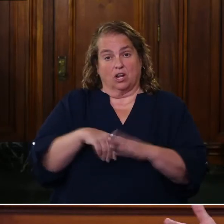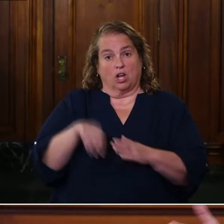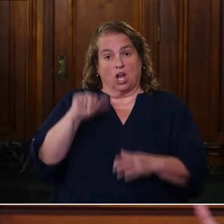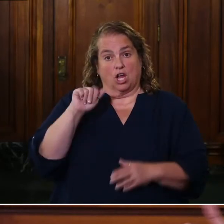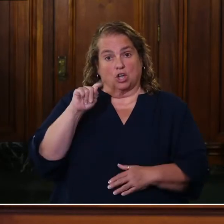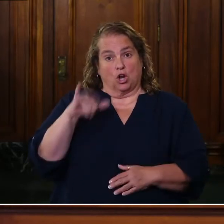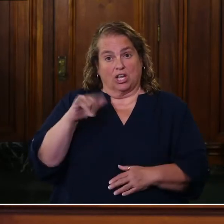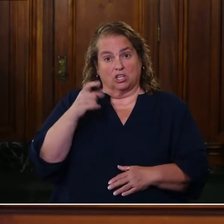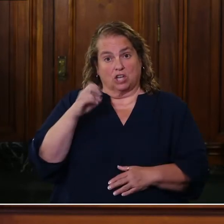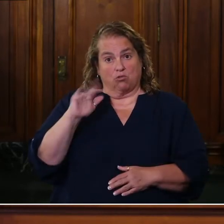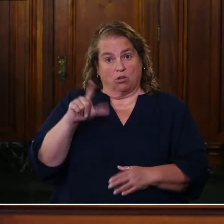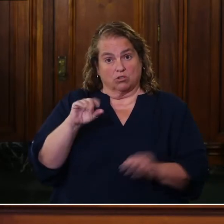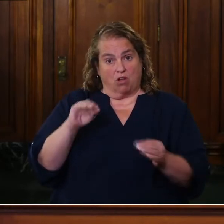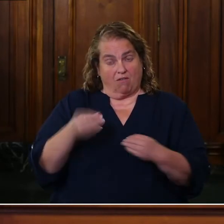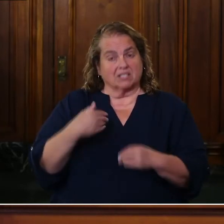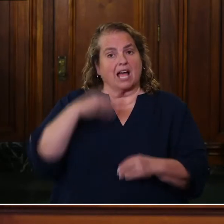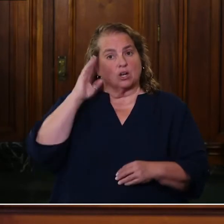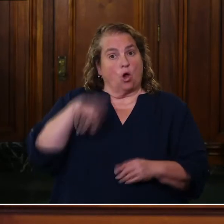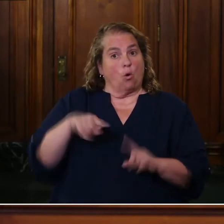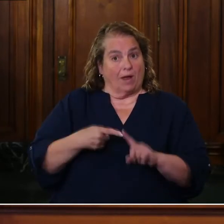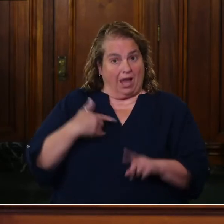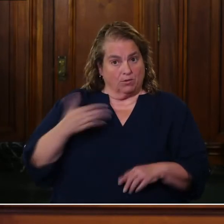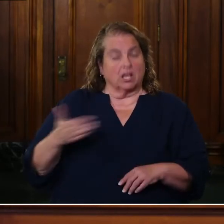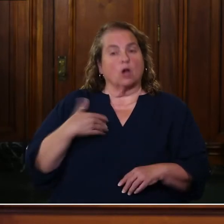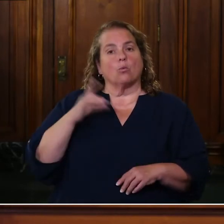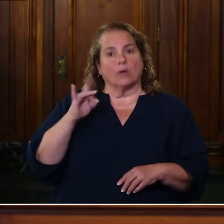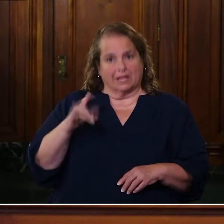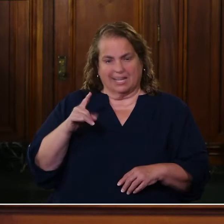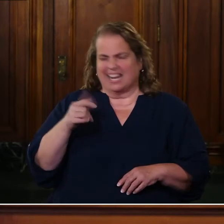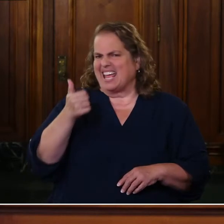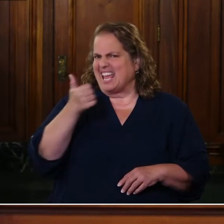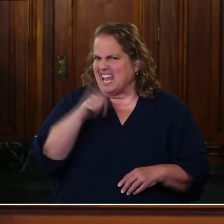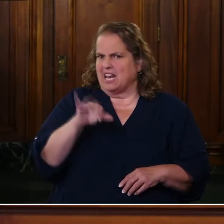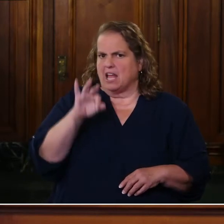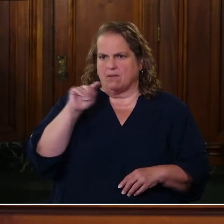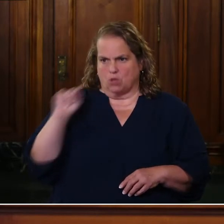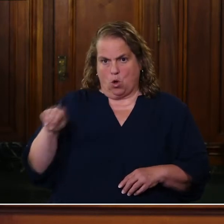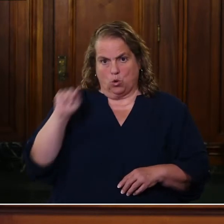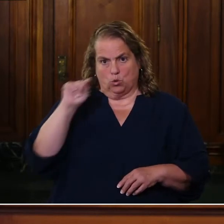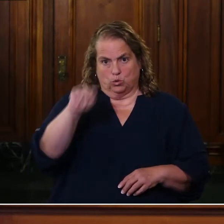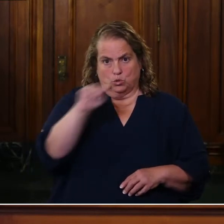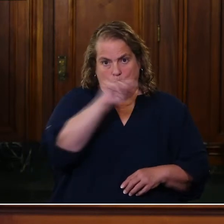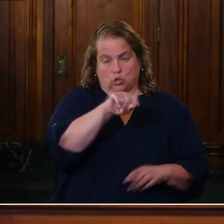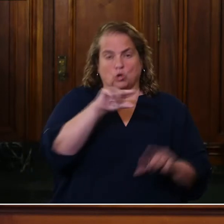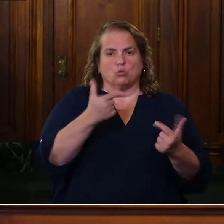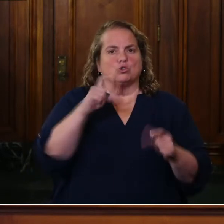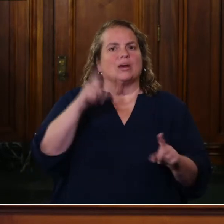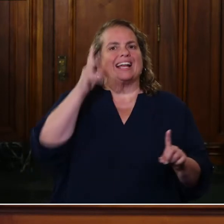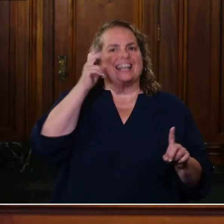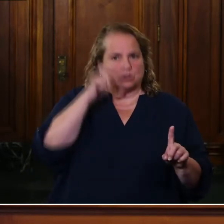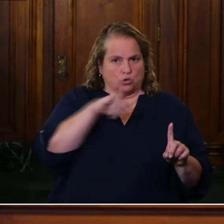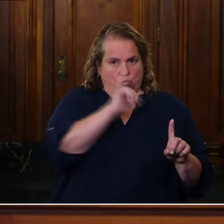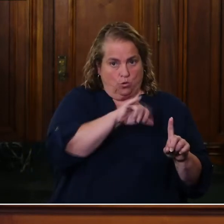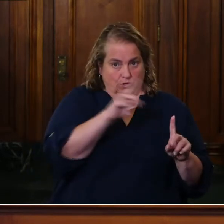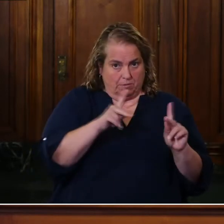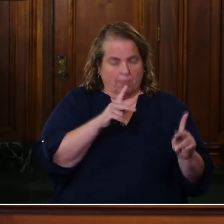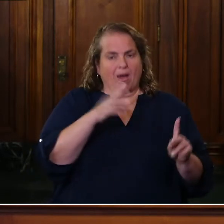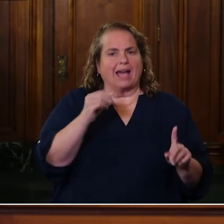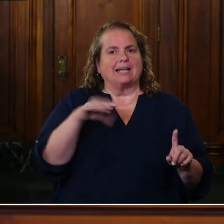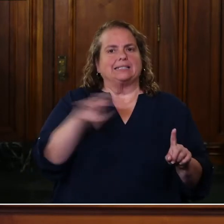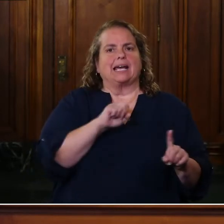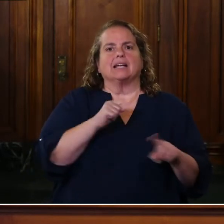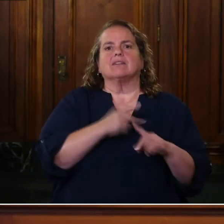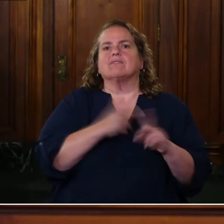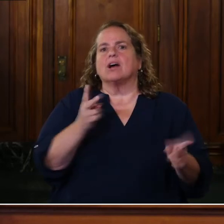know when I was there we did it. Certainly any of those law enforcement officers should listen and should take it very